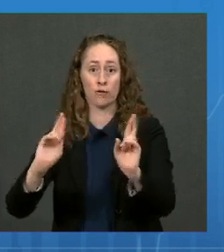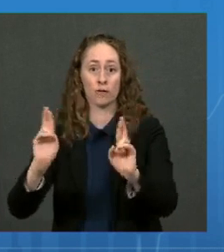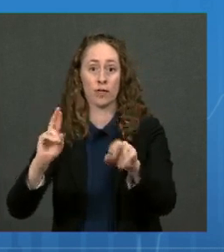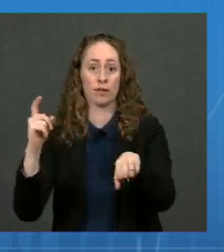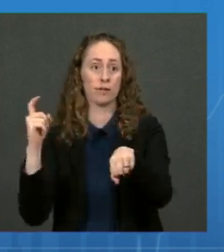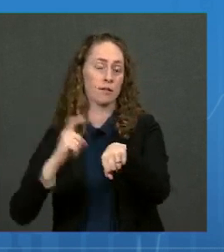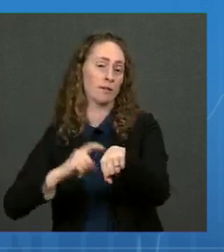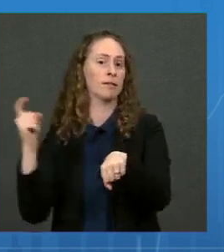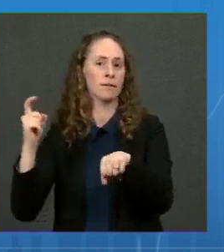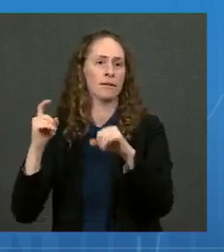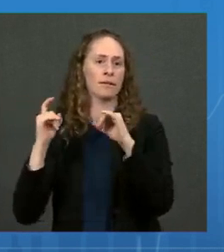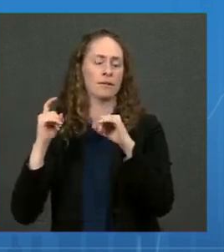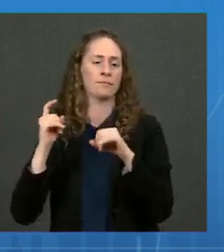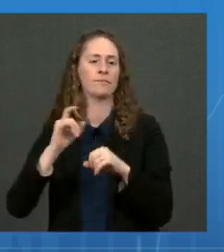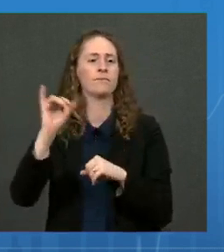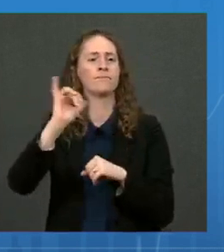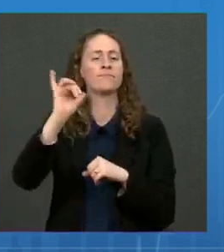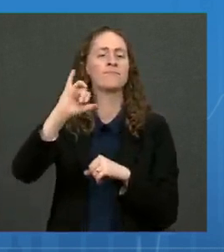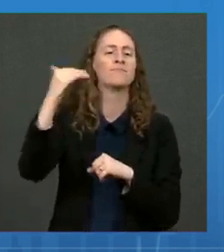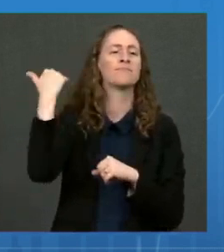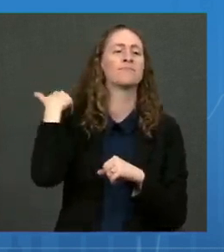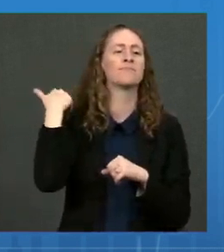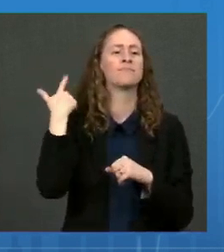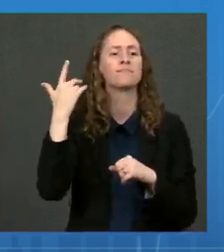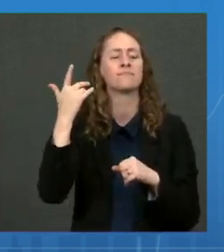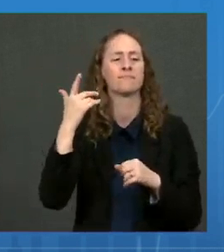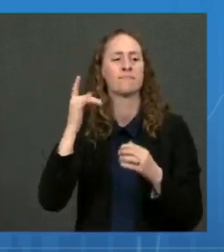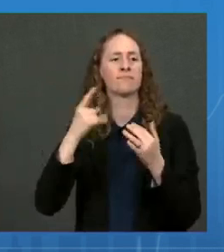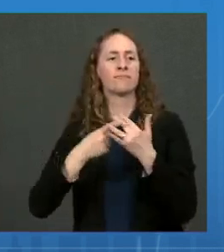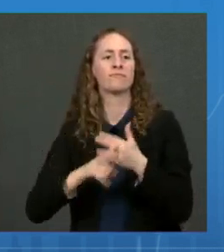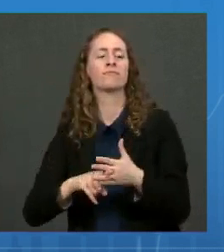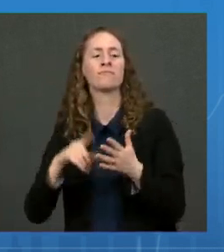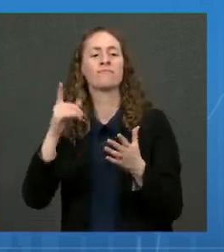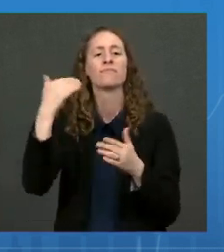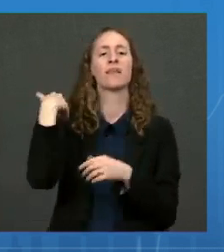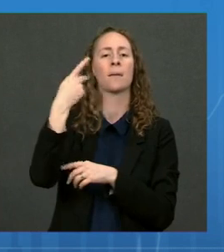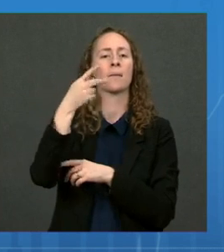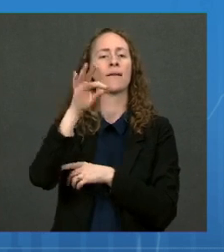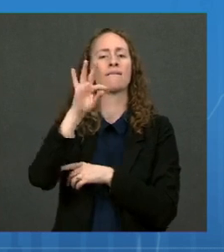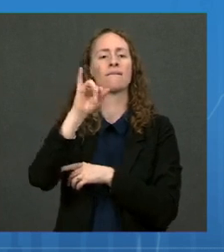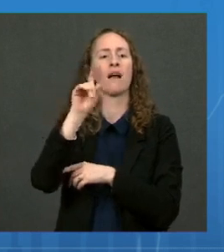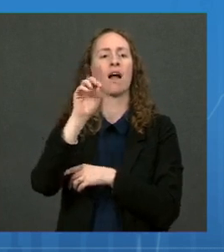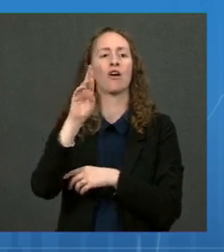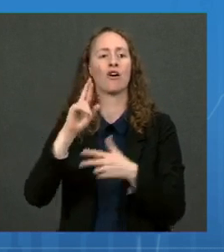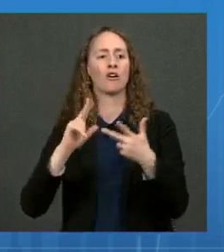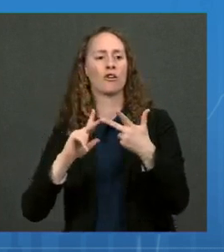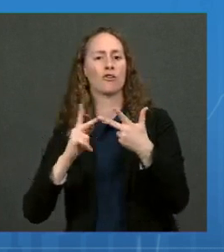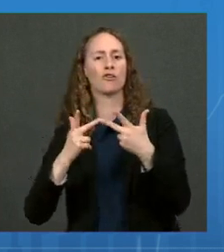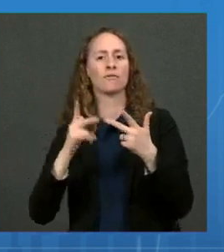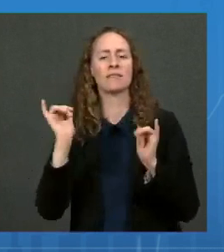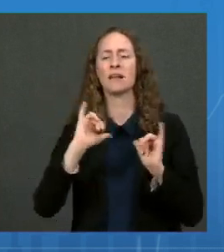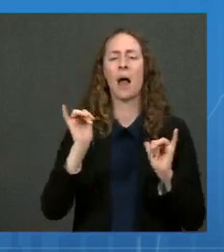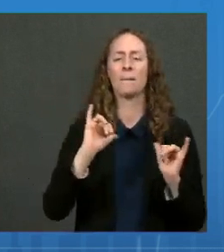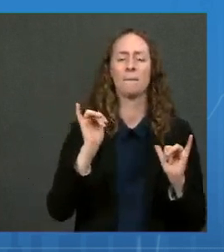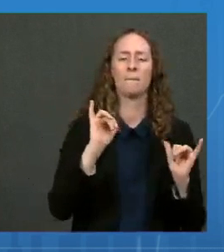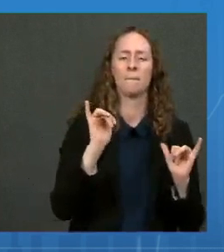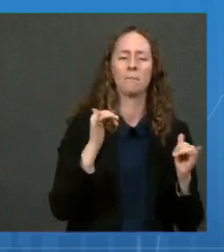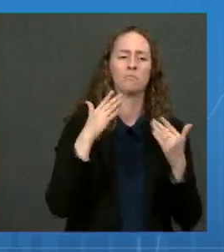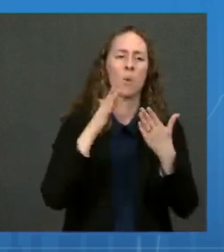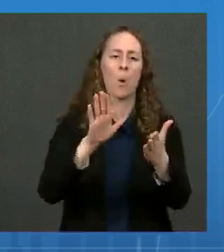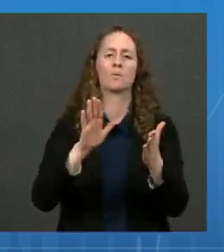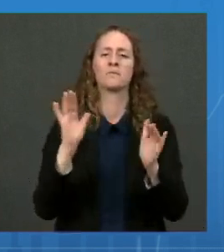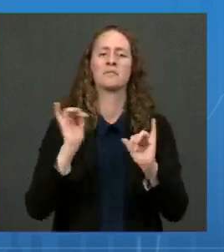folks prepared for a successful launch of the Pfizer booster campaign. We've asked governors to take steps to enroll